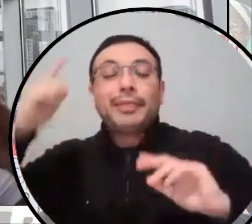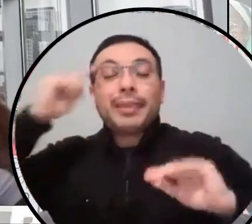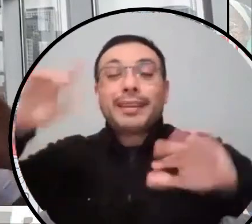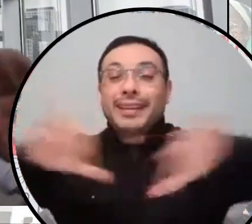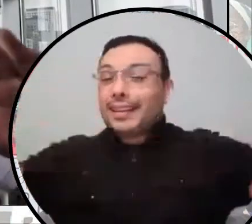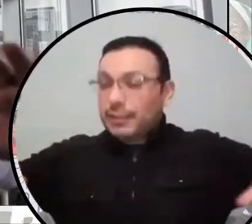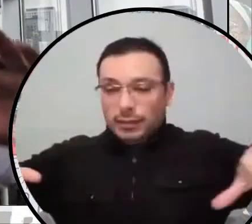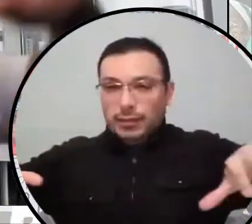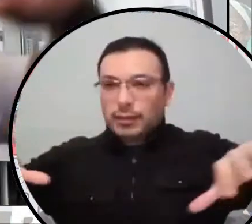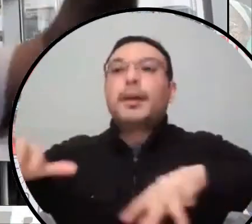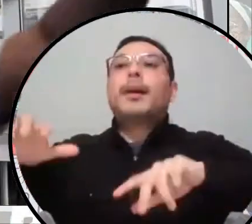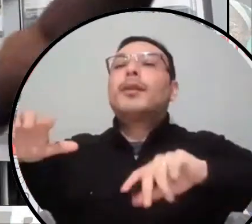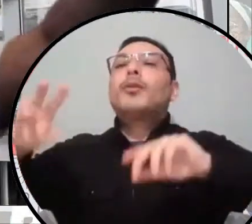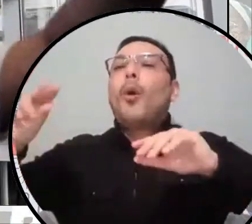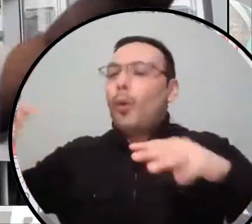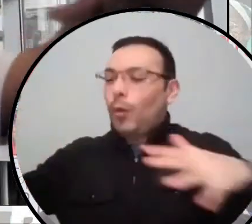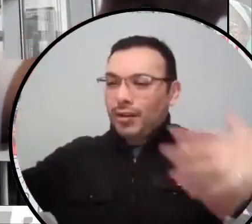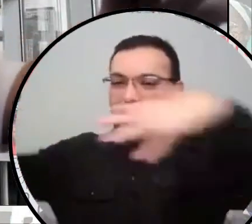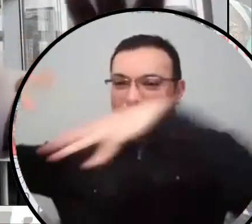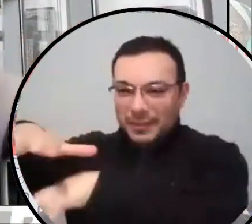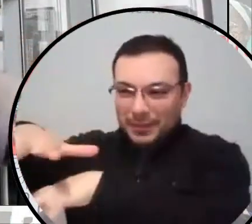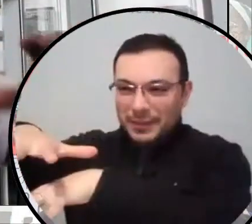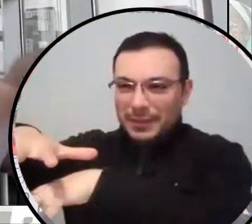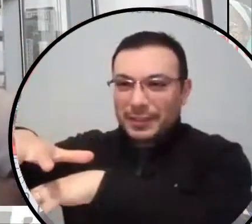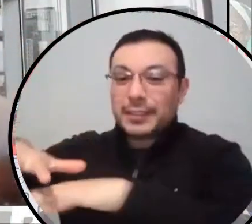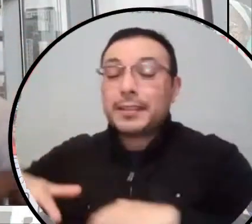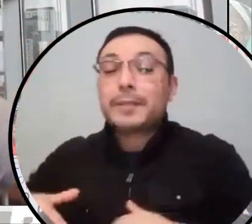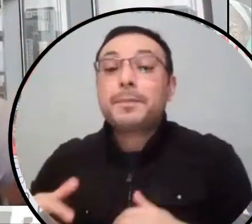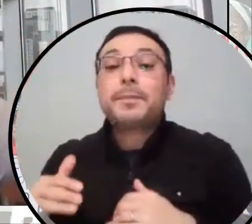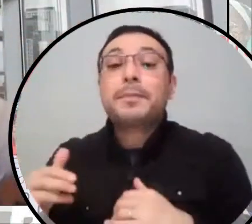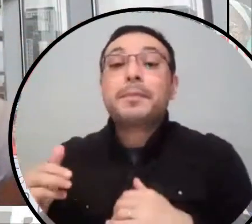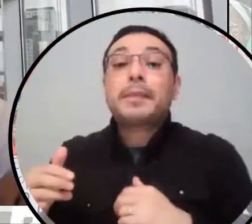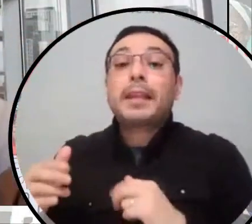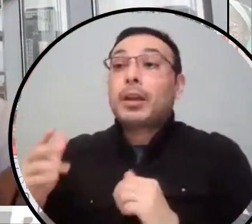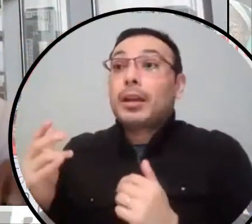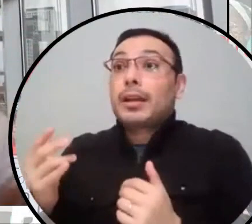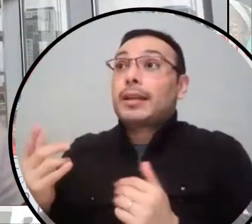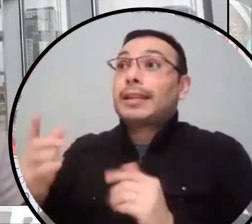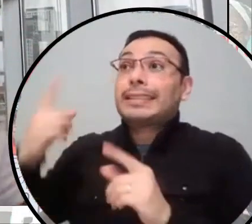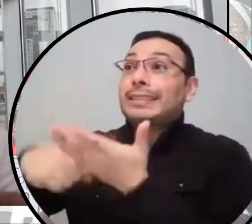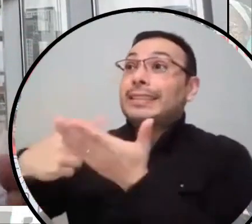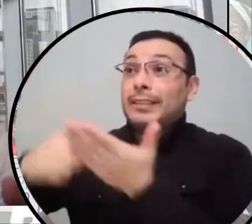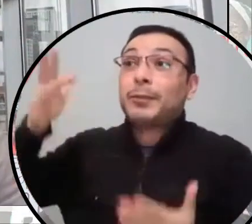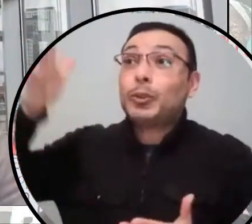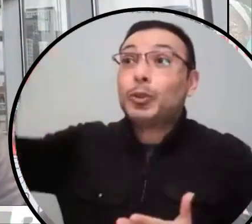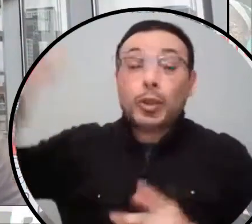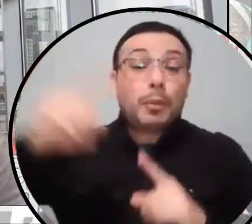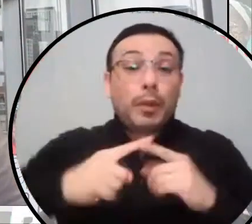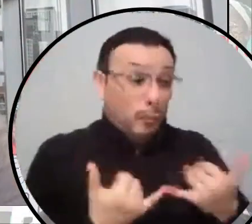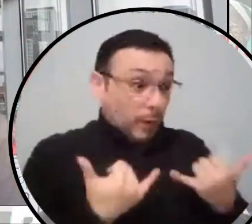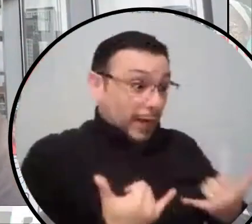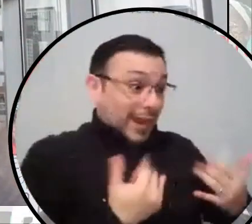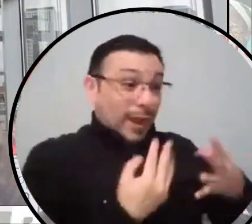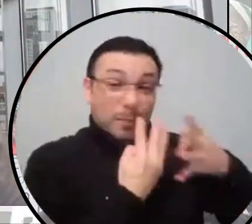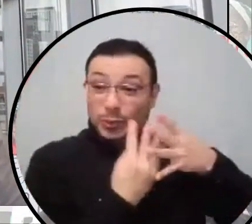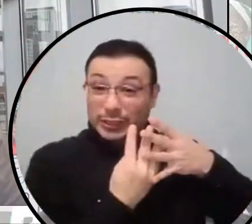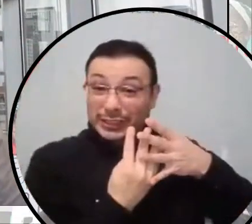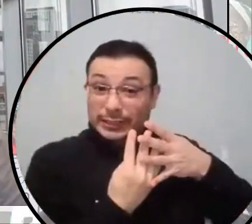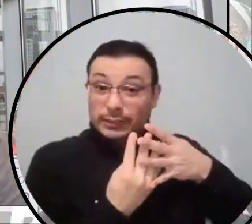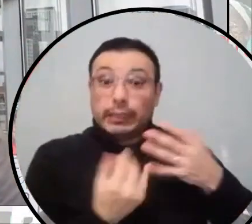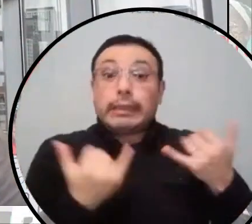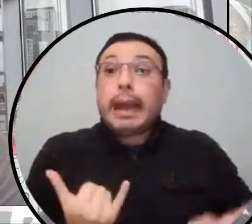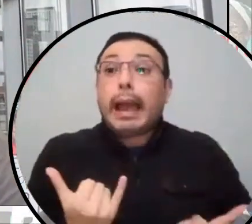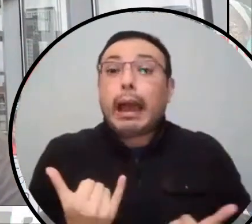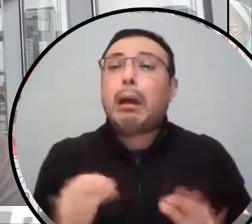married because even as we speak about what could happen in the future, there are people right now in prison, right? Who need a tissue